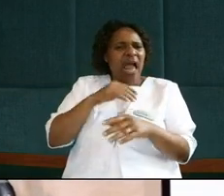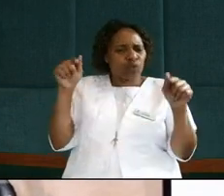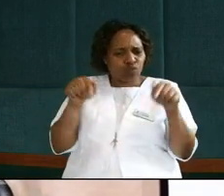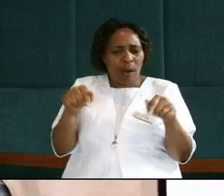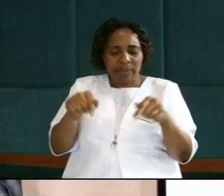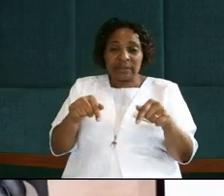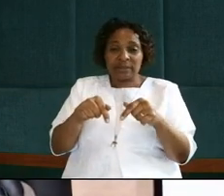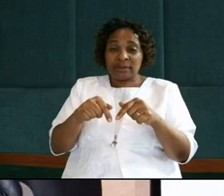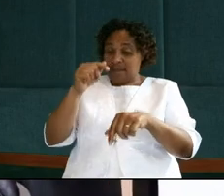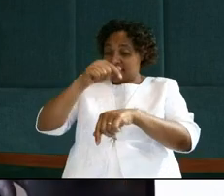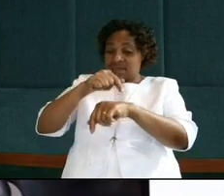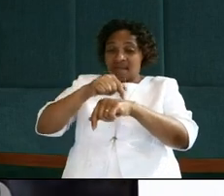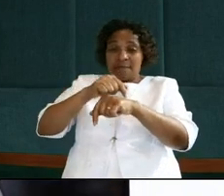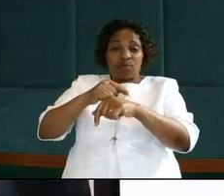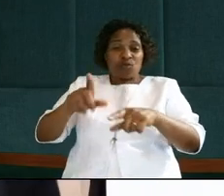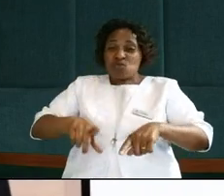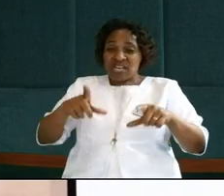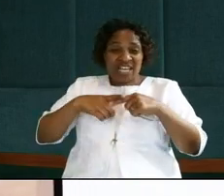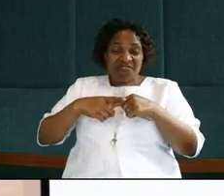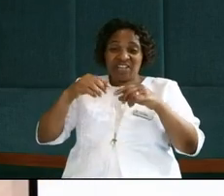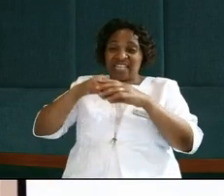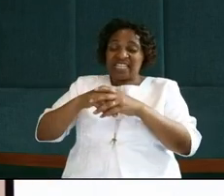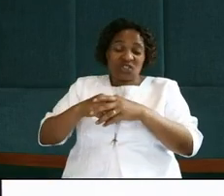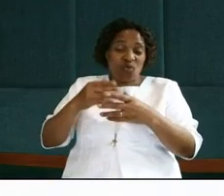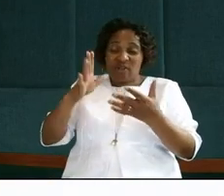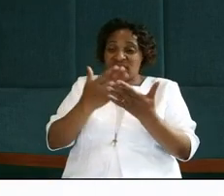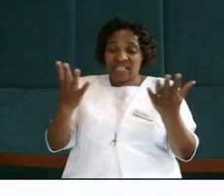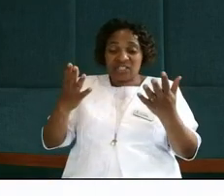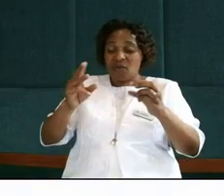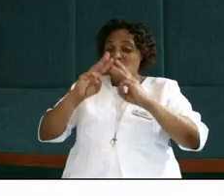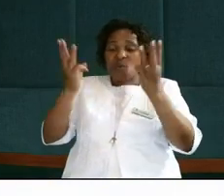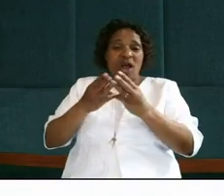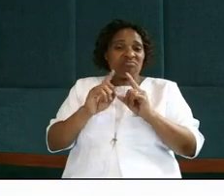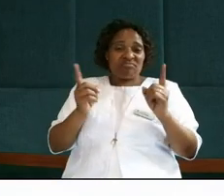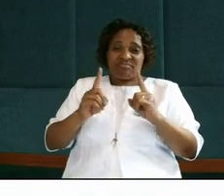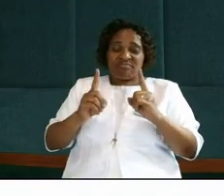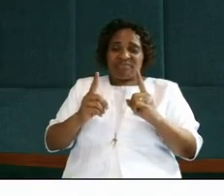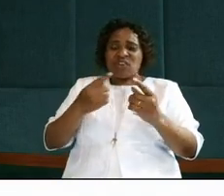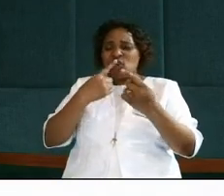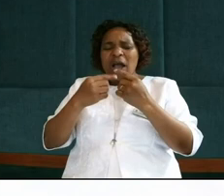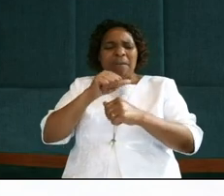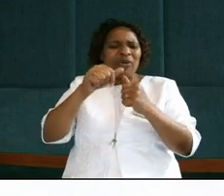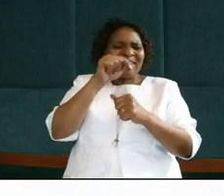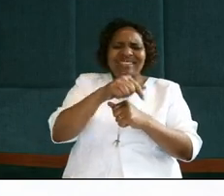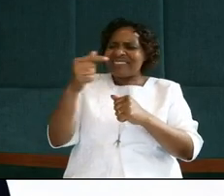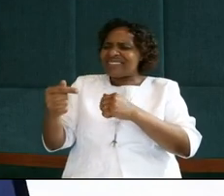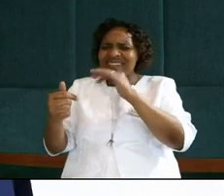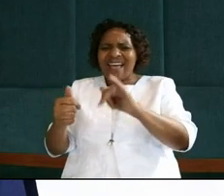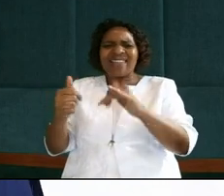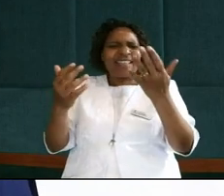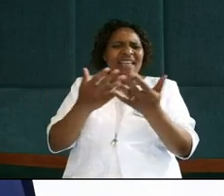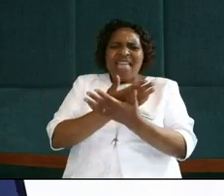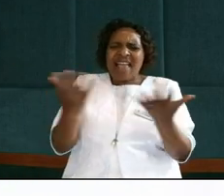there is no time to linger and more in the trivial things of this world, talking about that and this and this and many